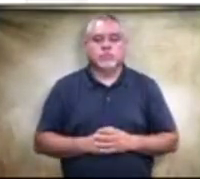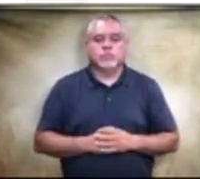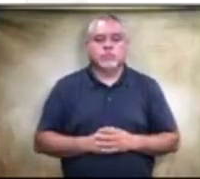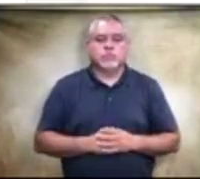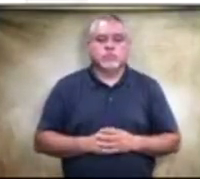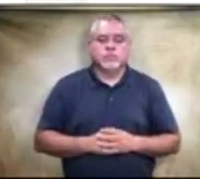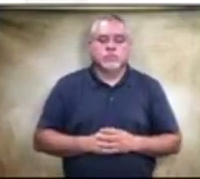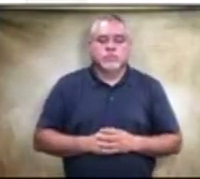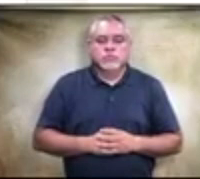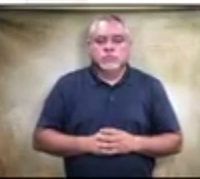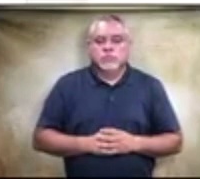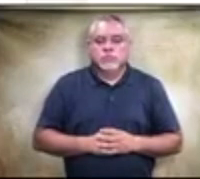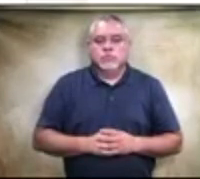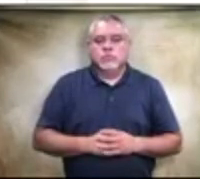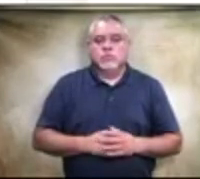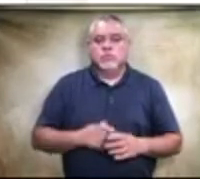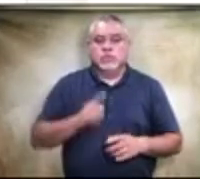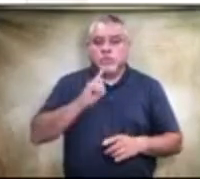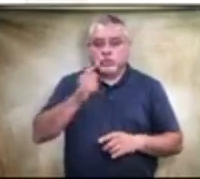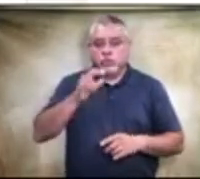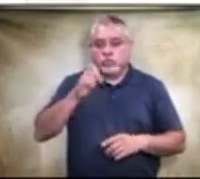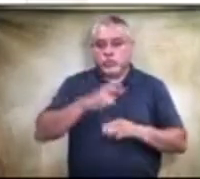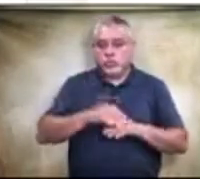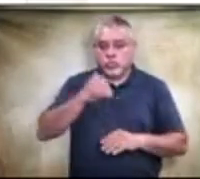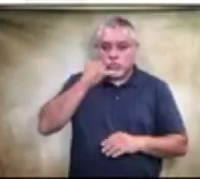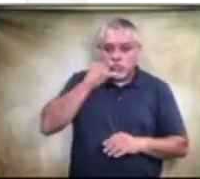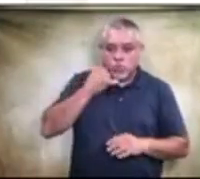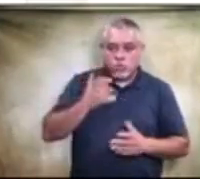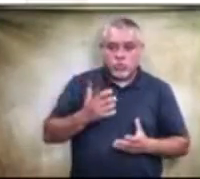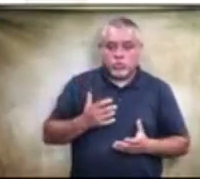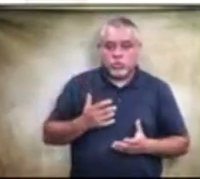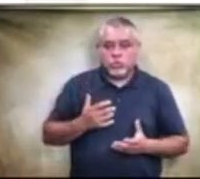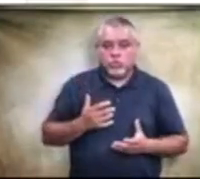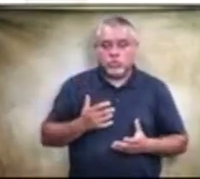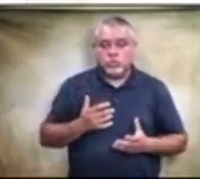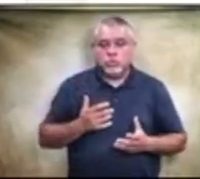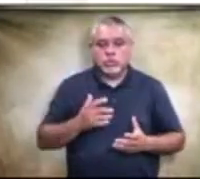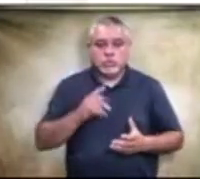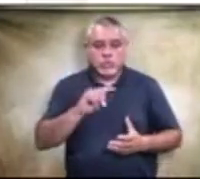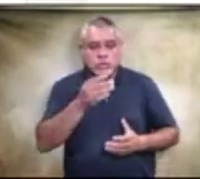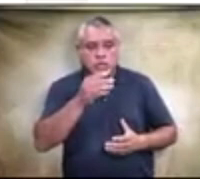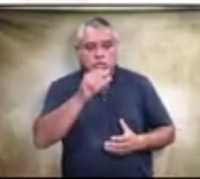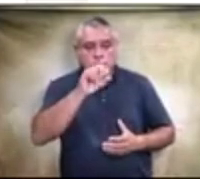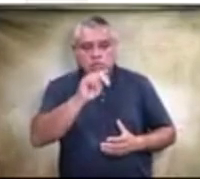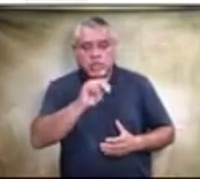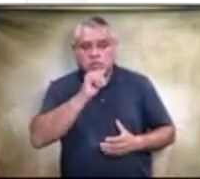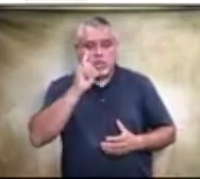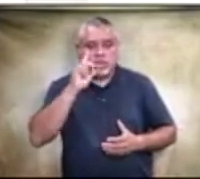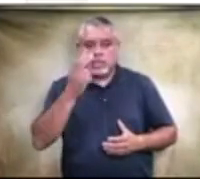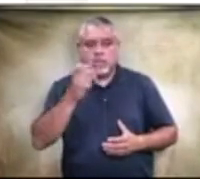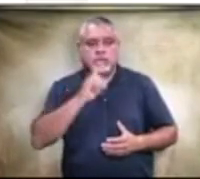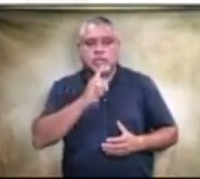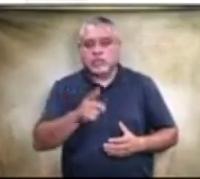okay is George on the call let's see Mr. Townsend I don't think he